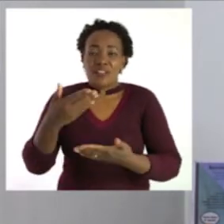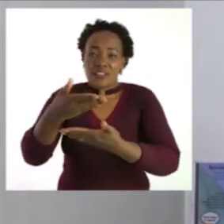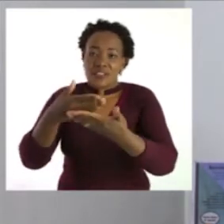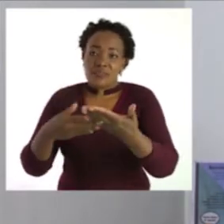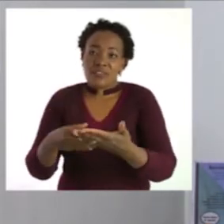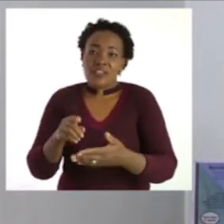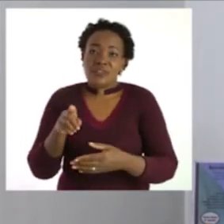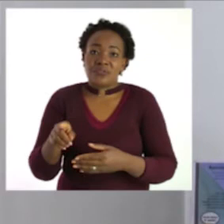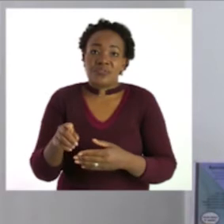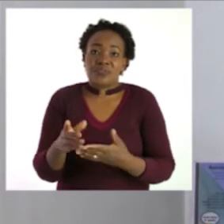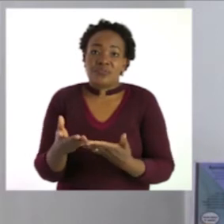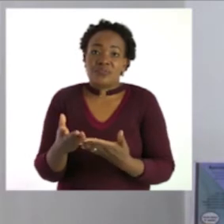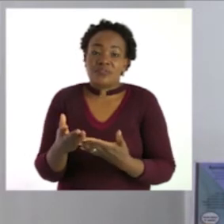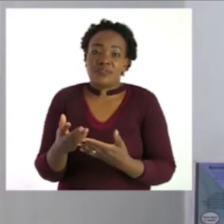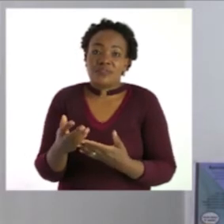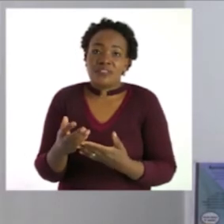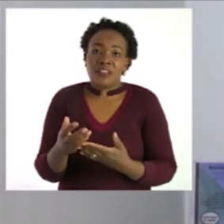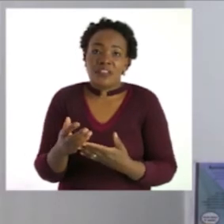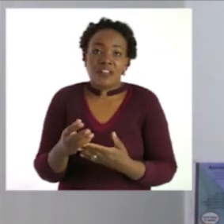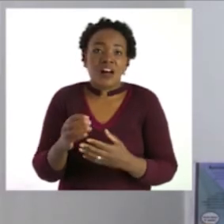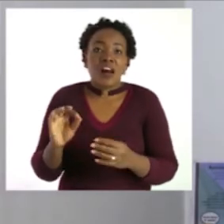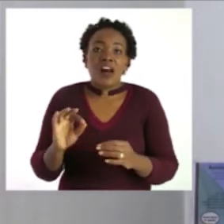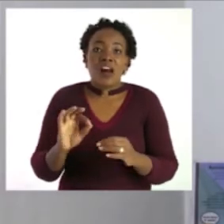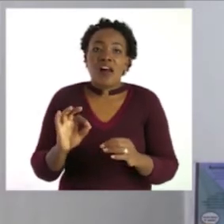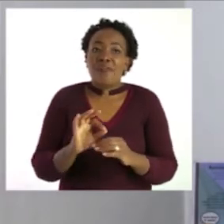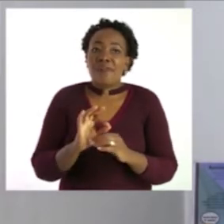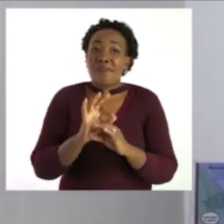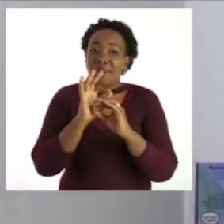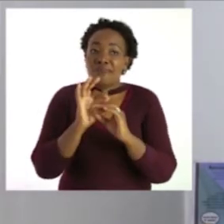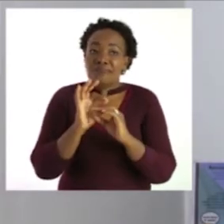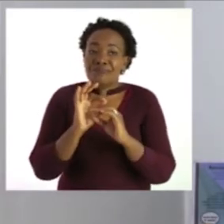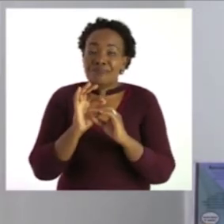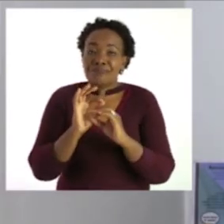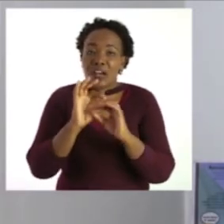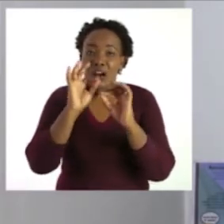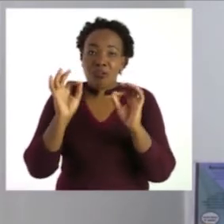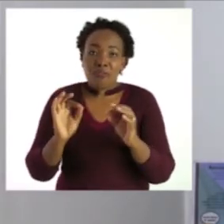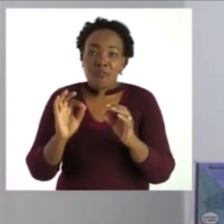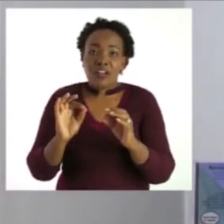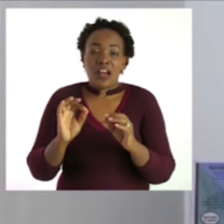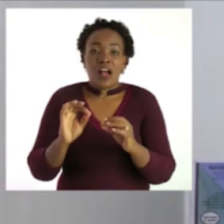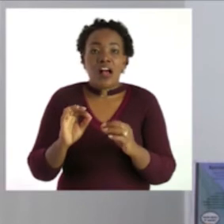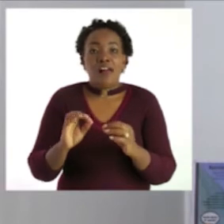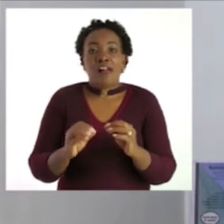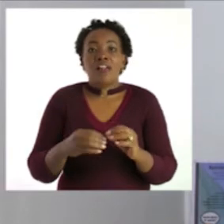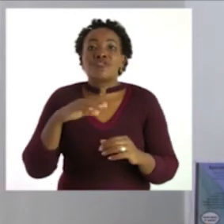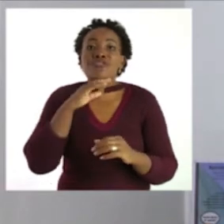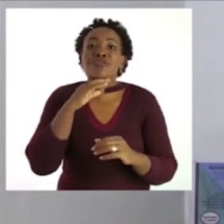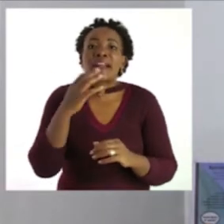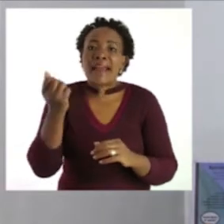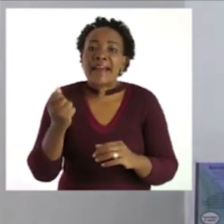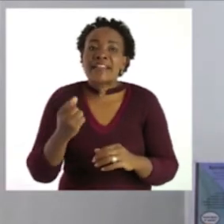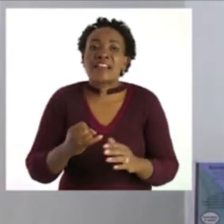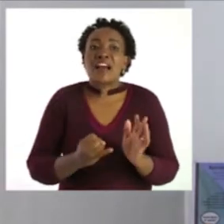it's written a good story has an introduction you tell us